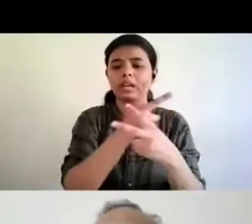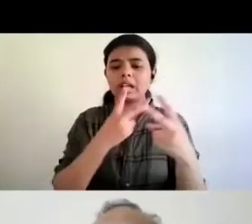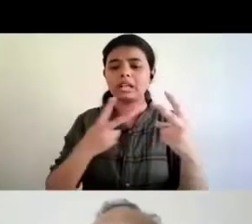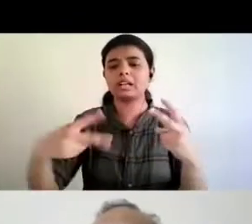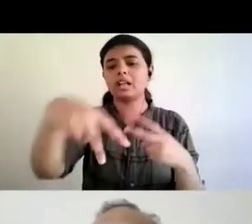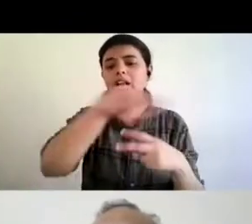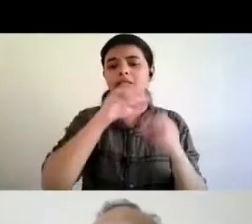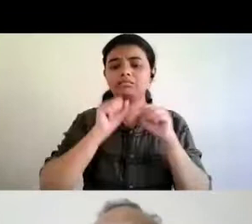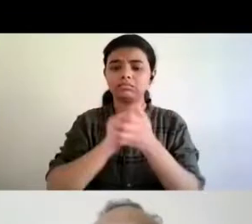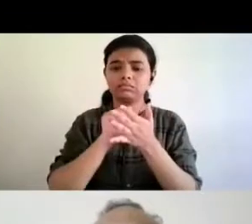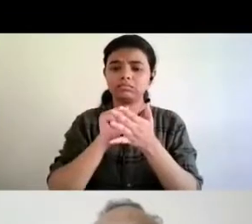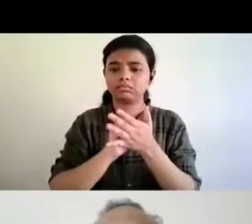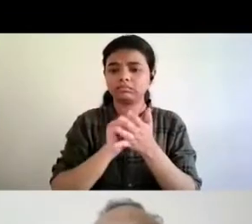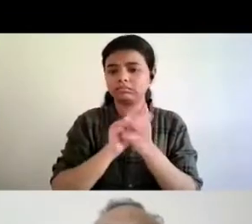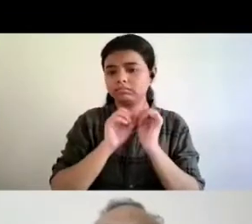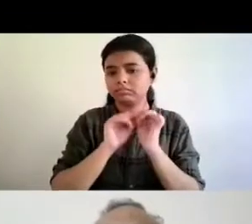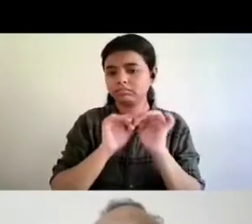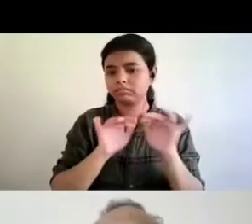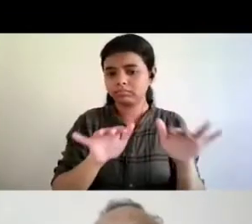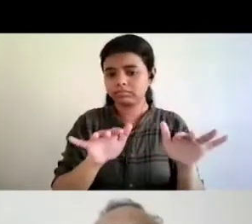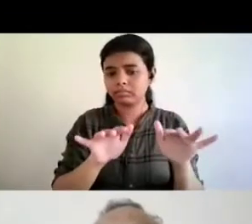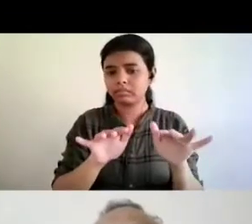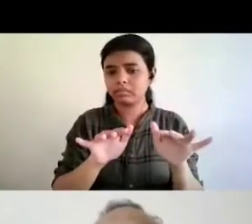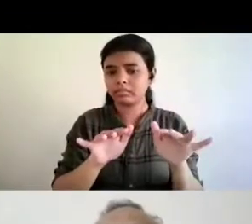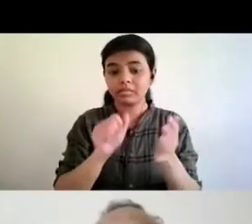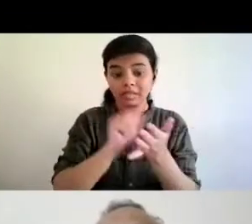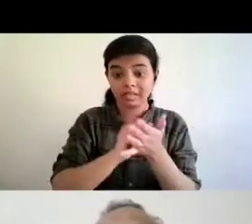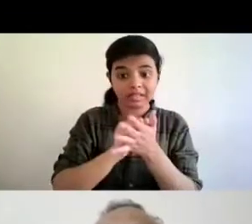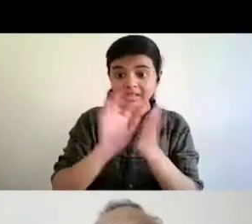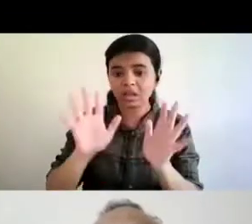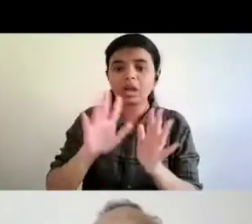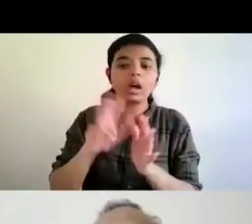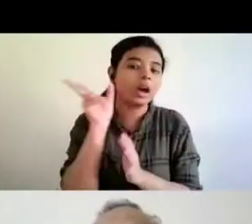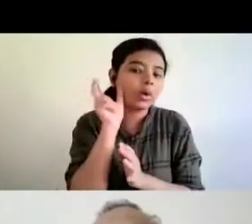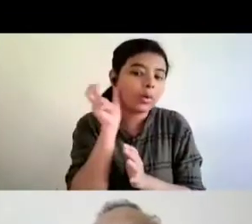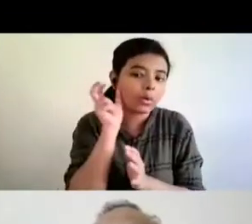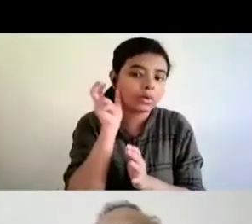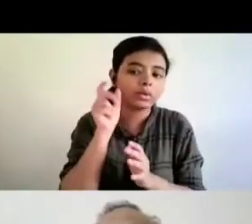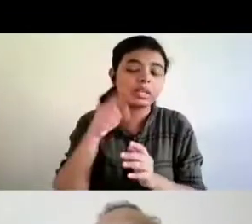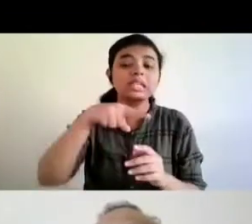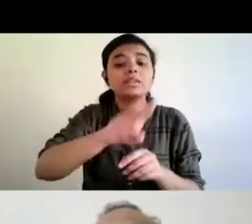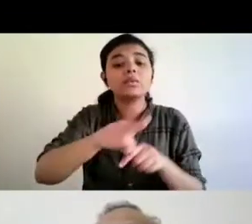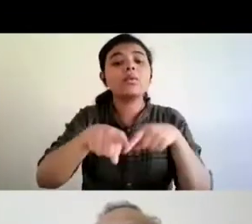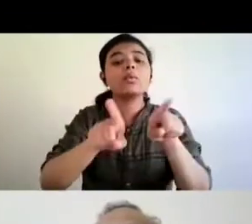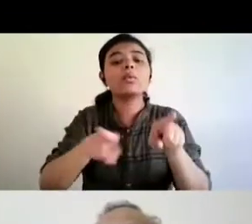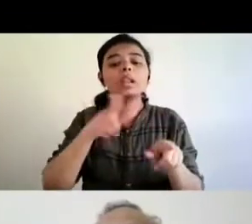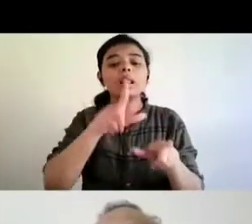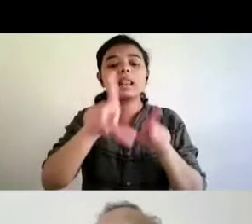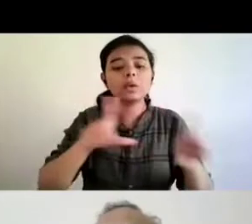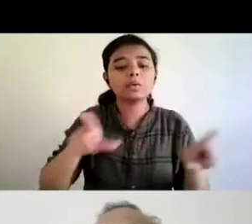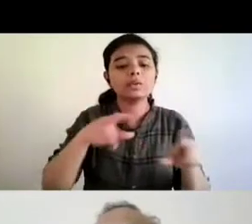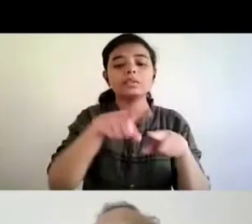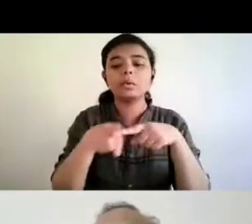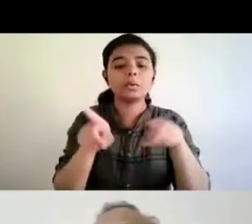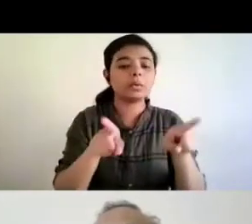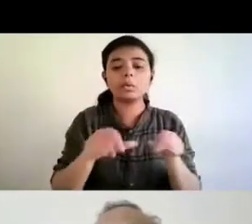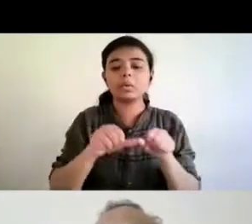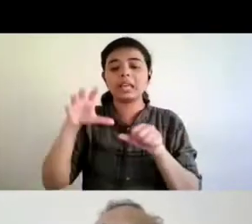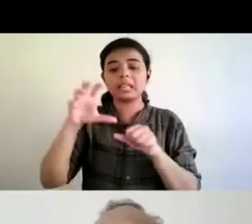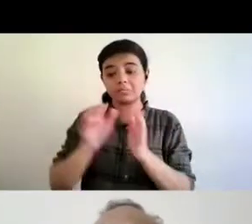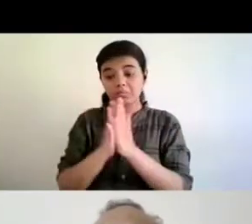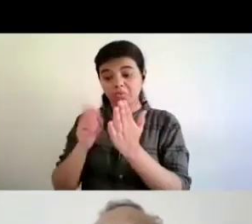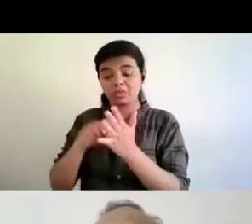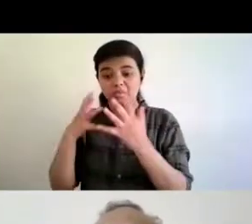actually did their own recordings of the same book to make it accessible now the